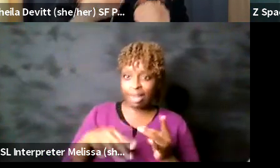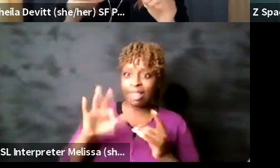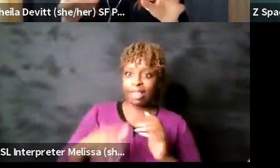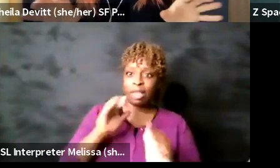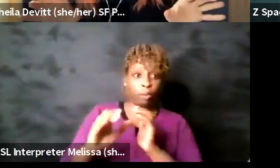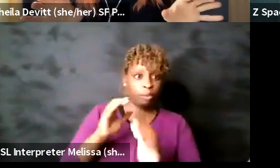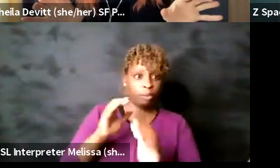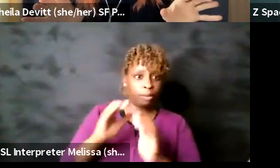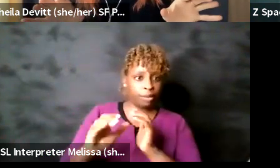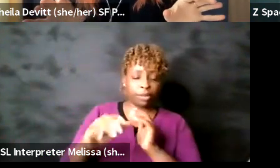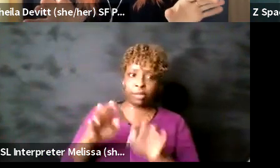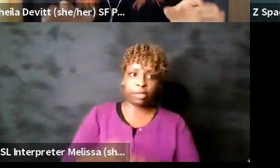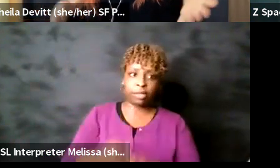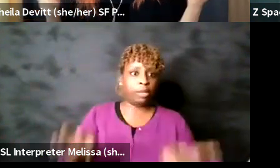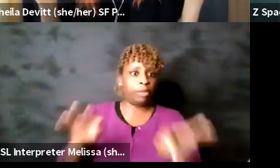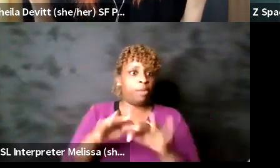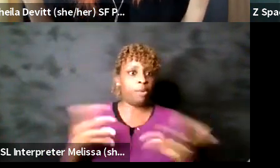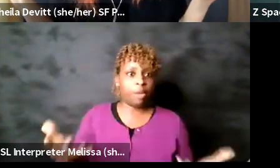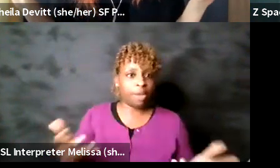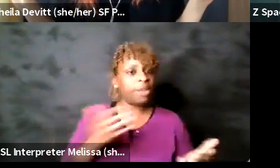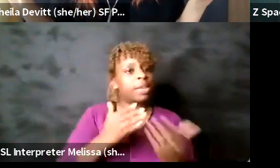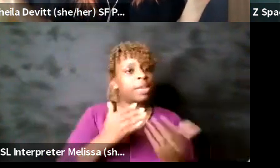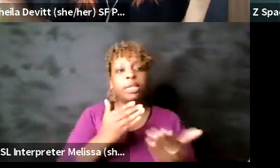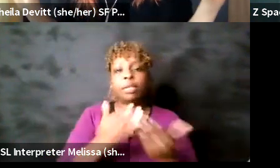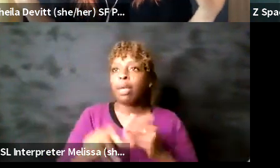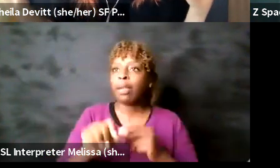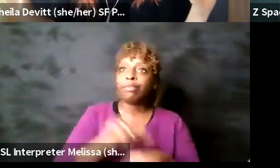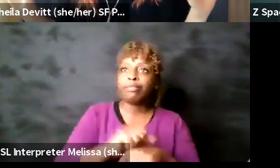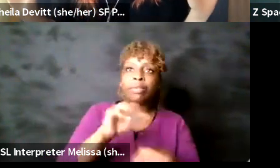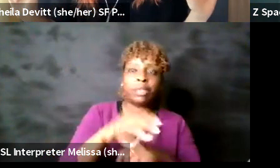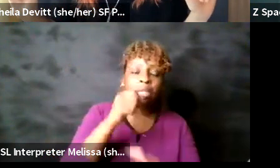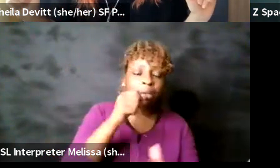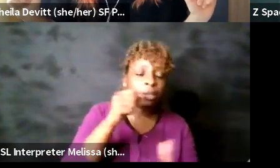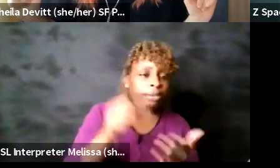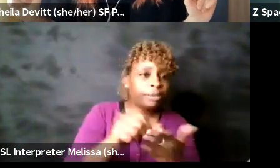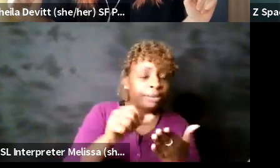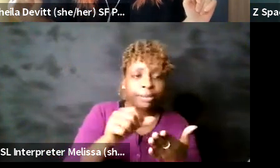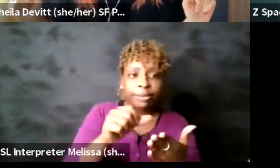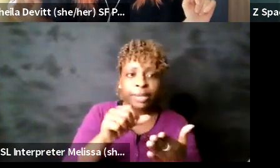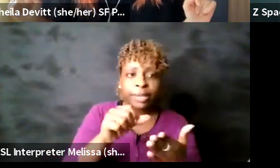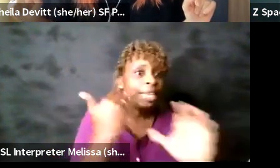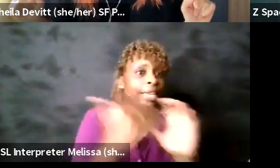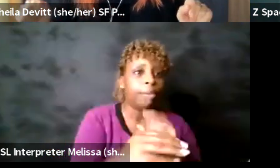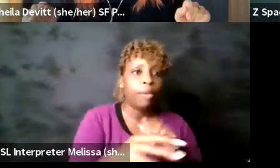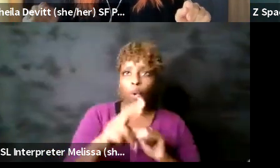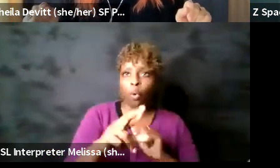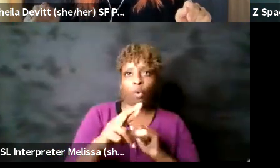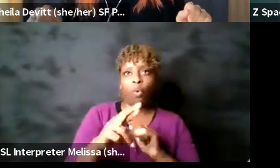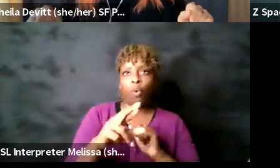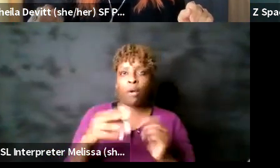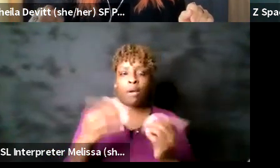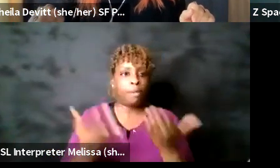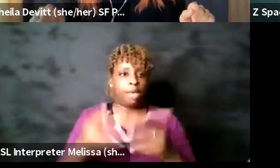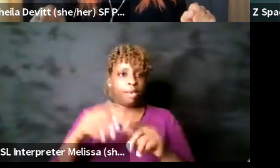in the email newsletter that you send out or signage that you have posted around the space or modeling